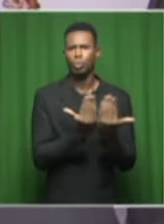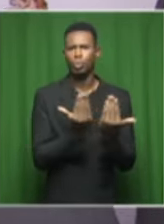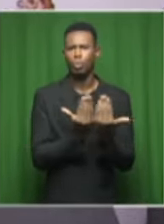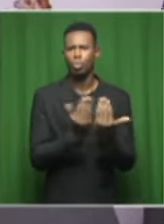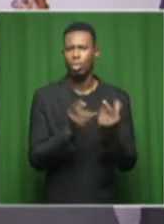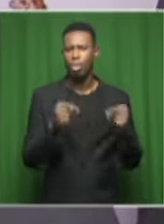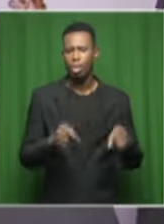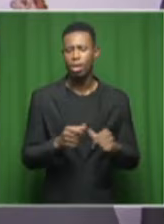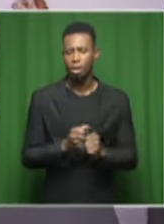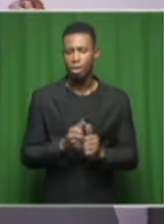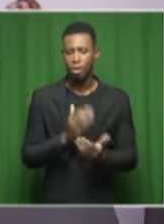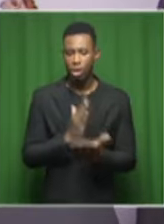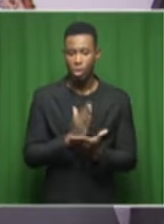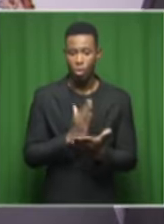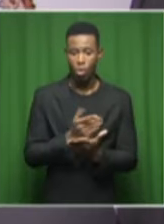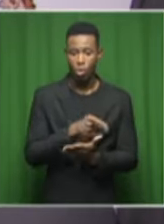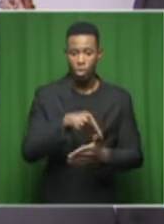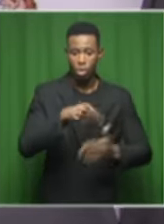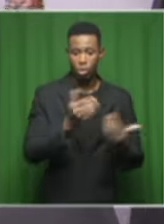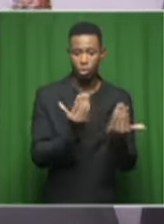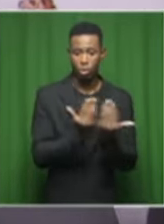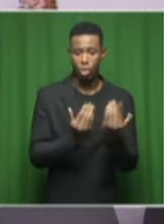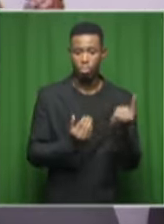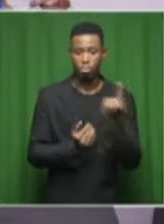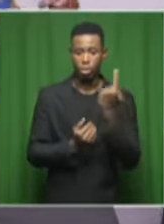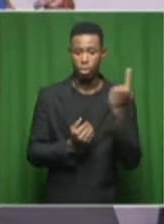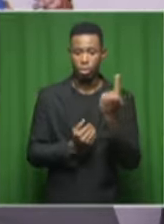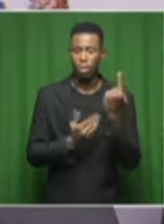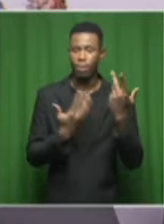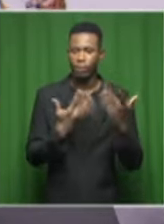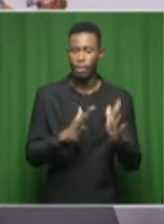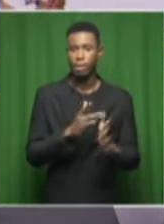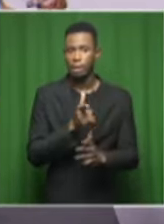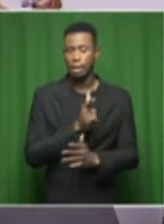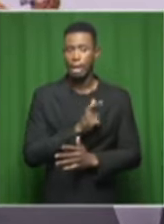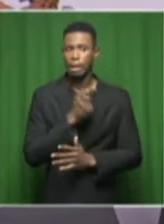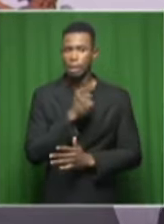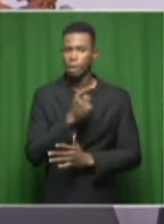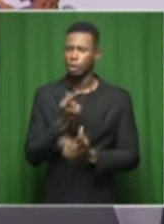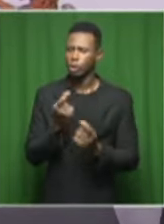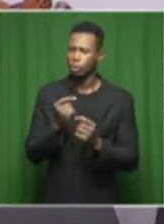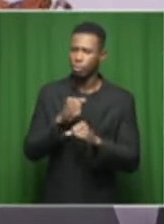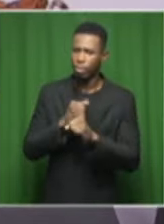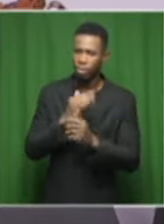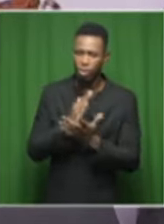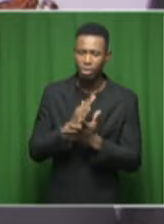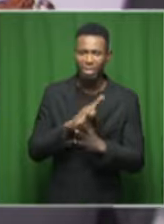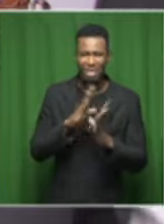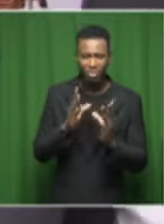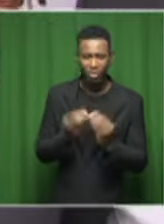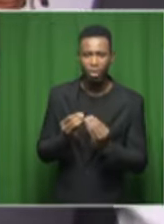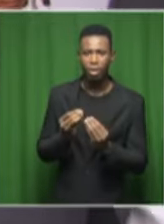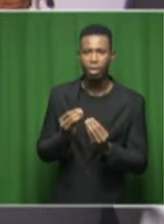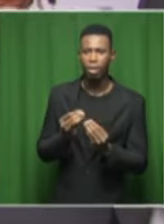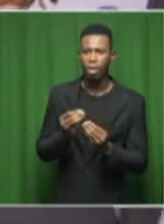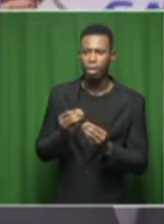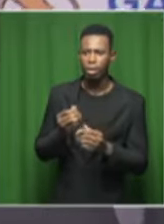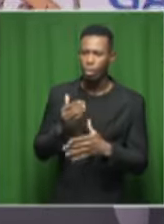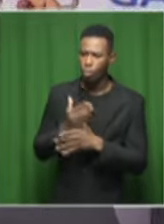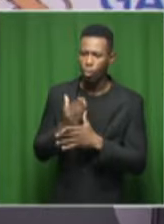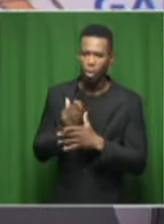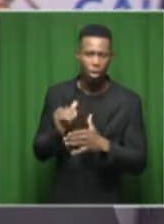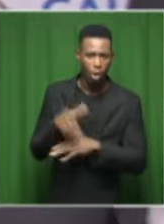I'm sure they've pulled all stops. The principal has showed me that she's pulled all stops with her colleagues. The district director says they've done